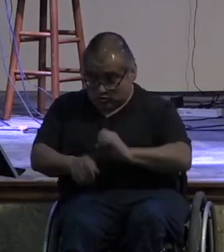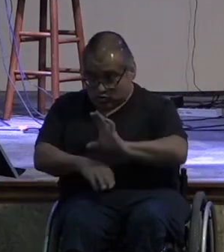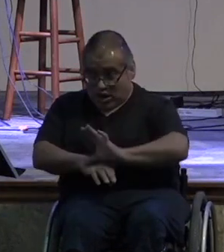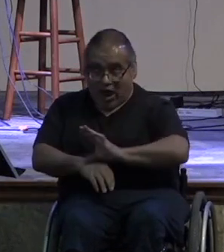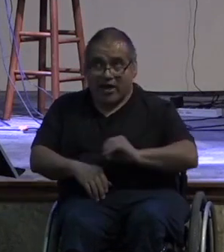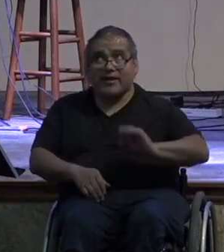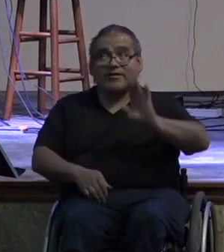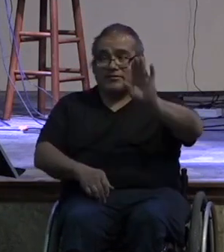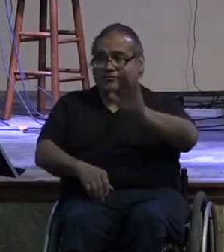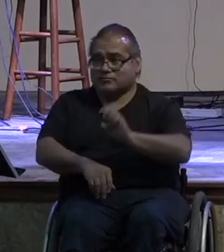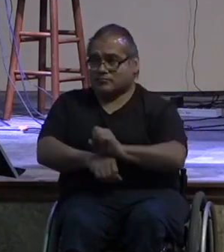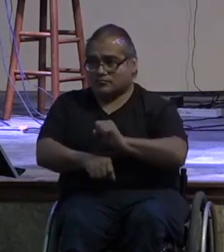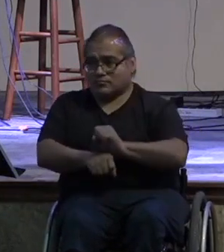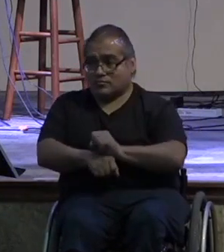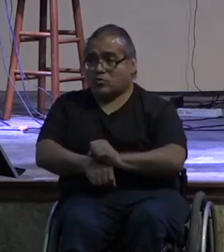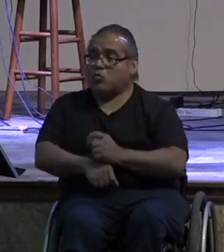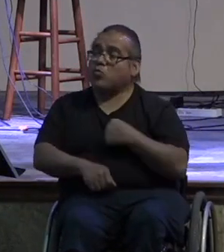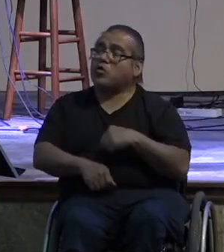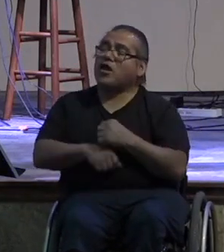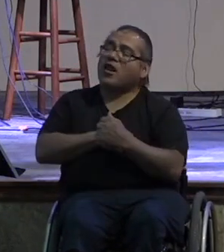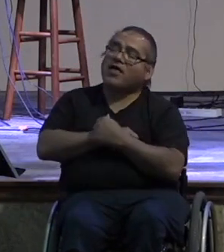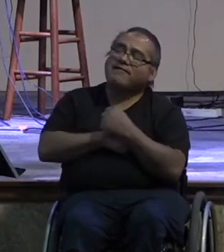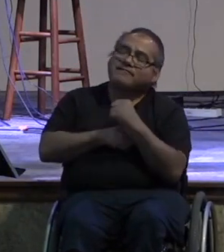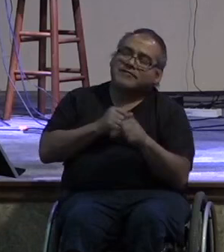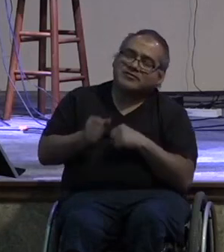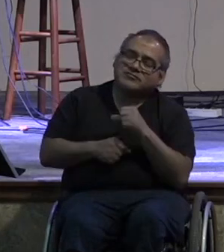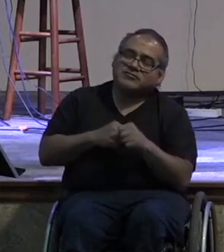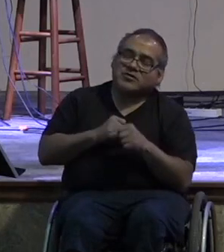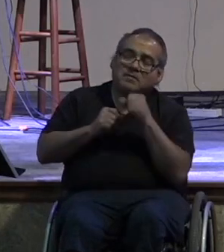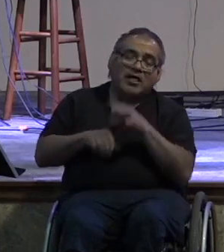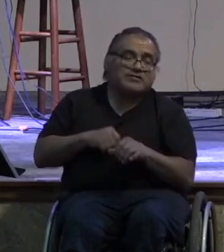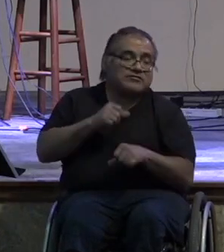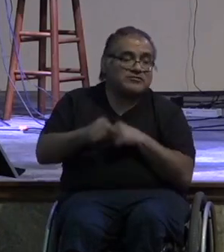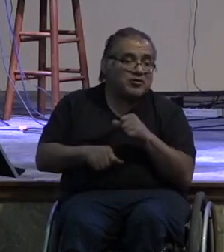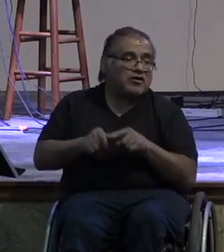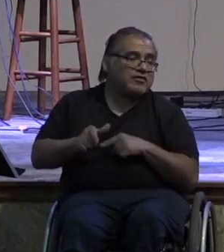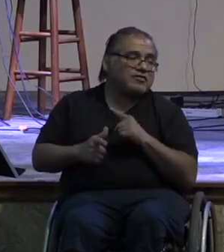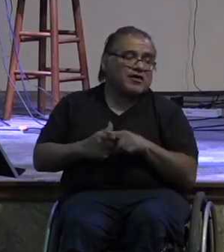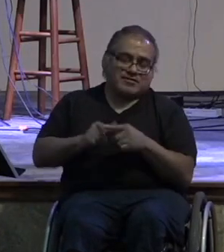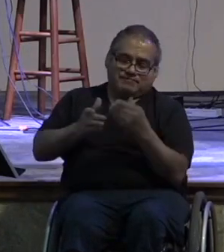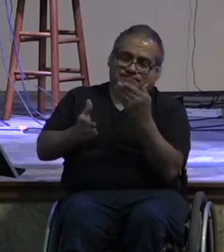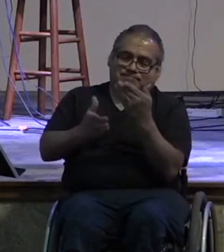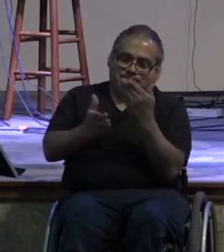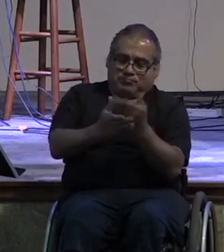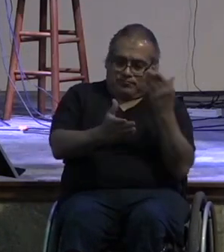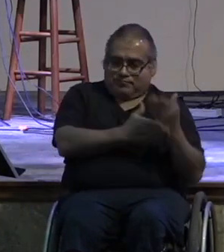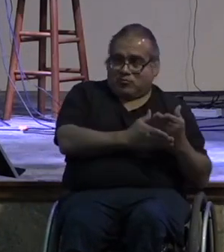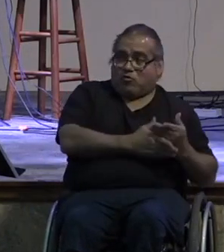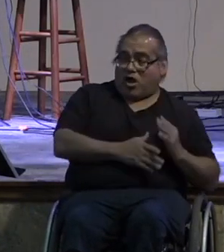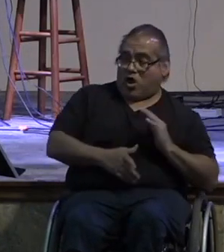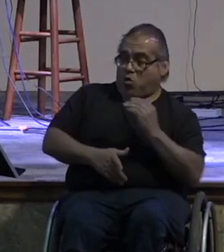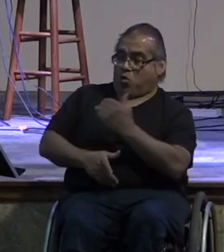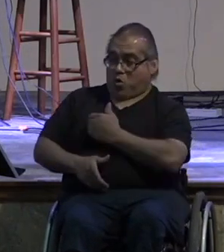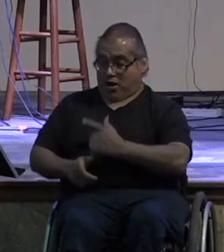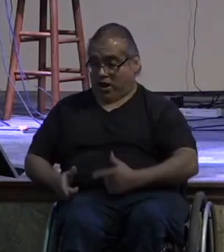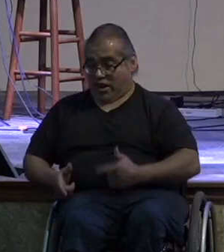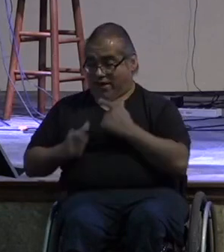when we love others and bless others it demonstrates our love for god it is our life reflecting god's